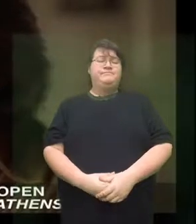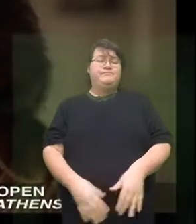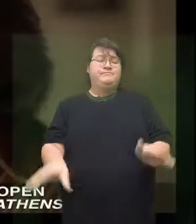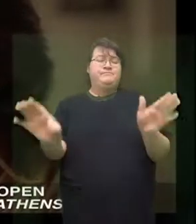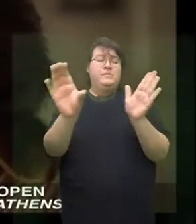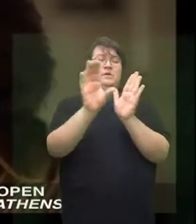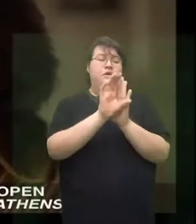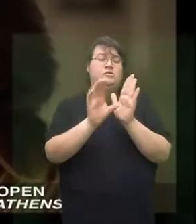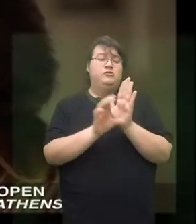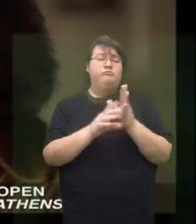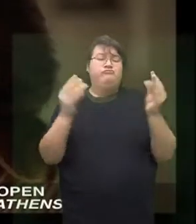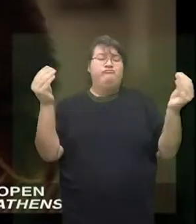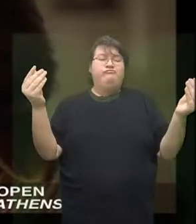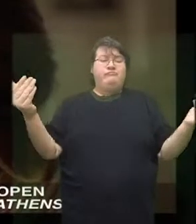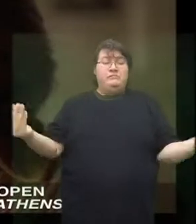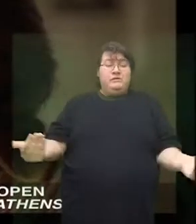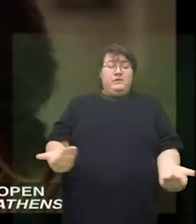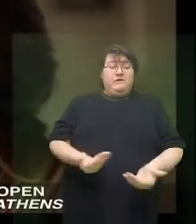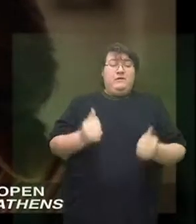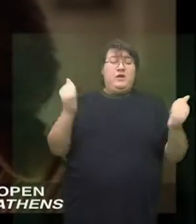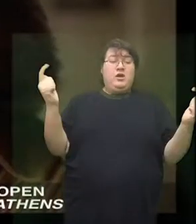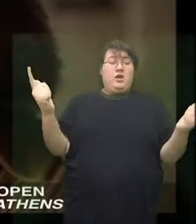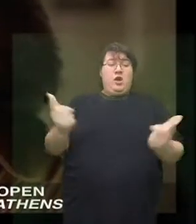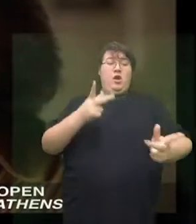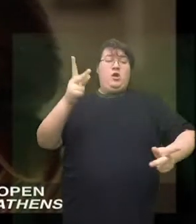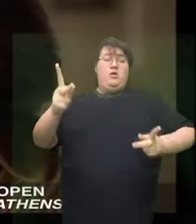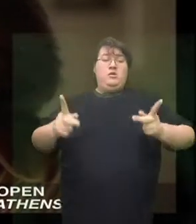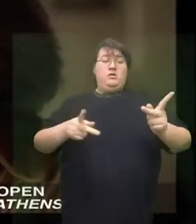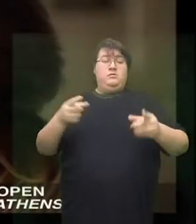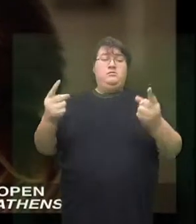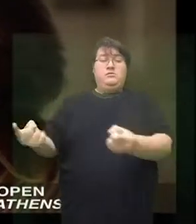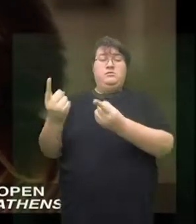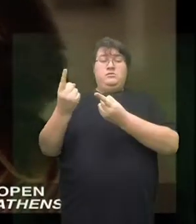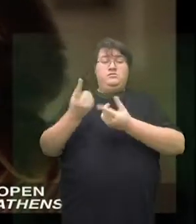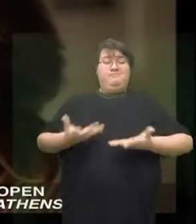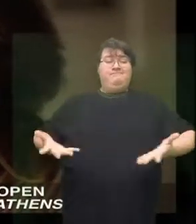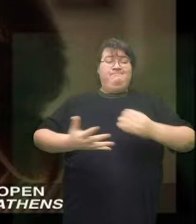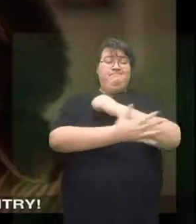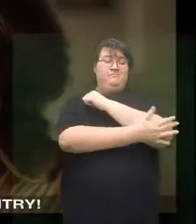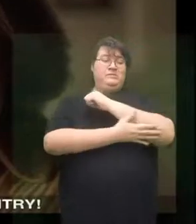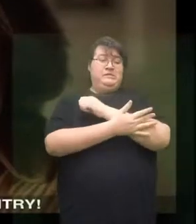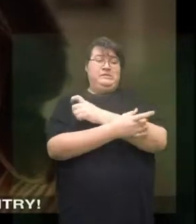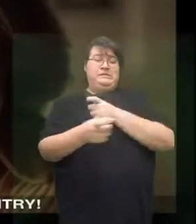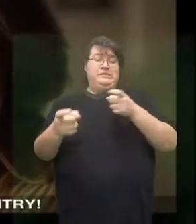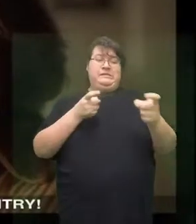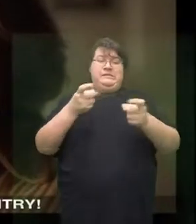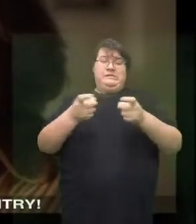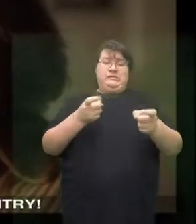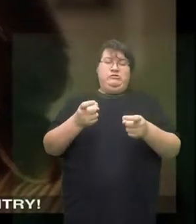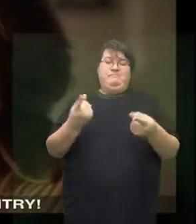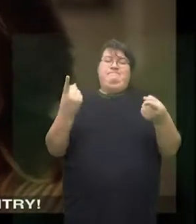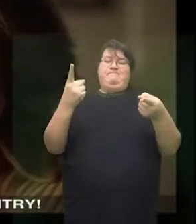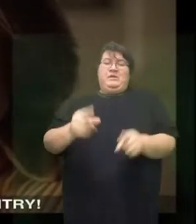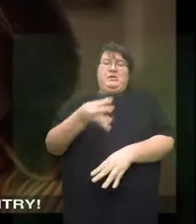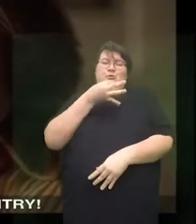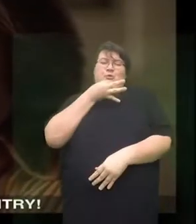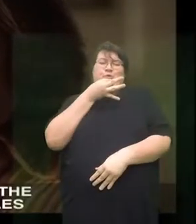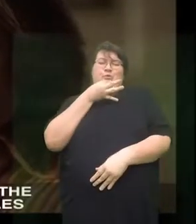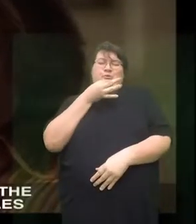This Constitution is an open invitation to Jews or heathens to take over our country.